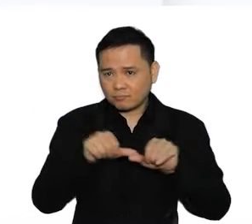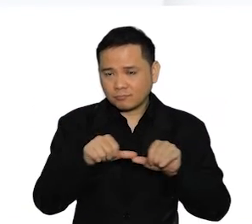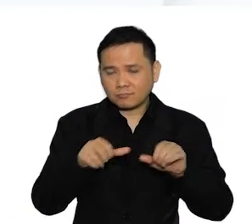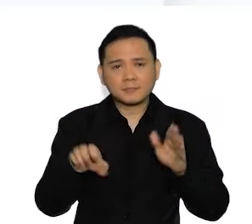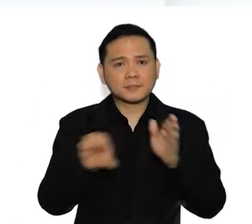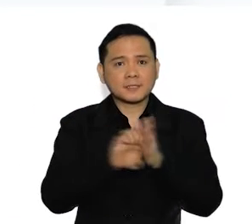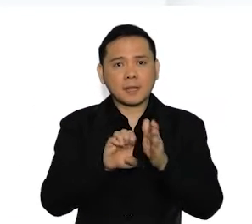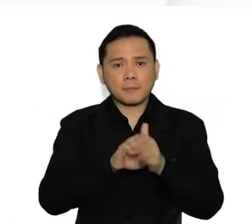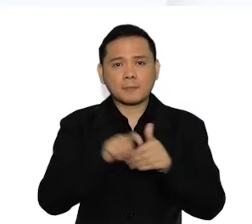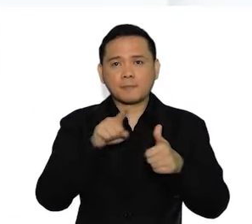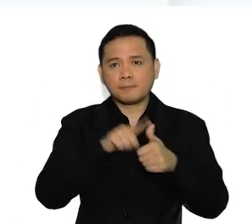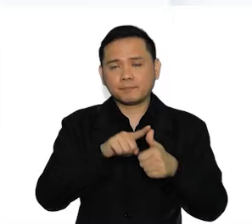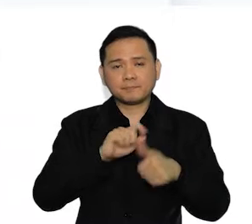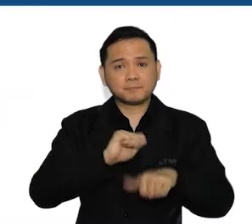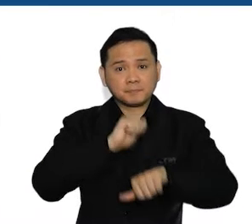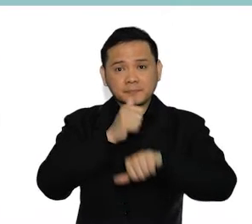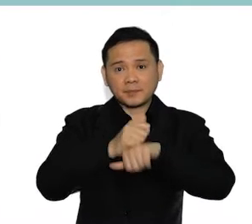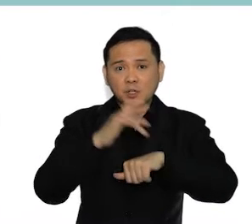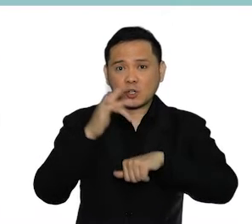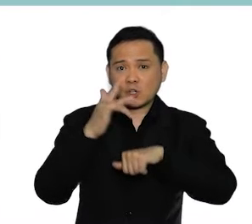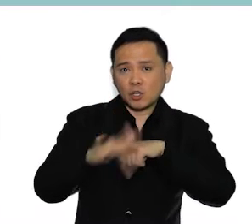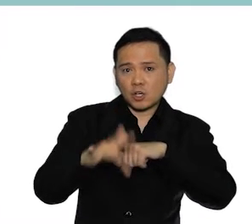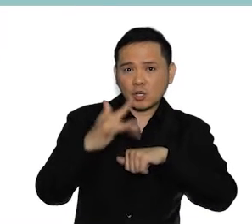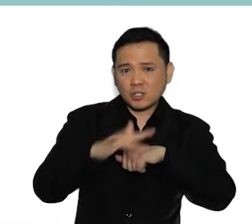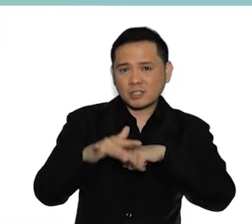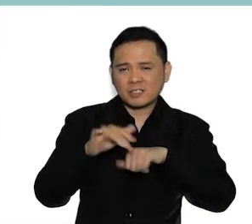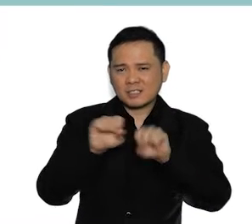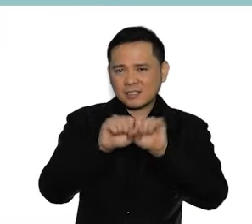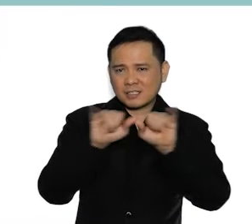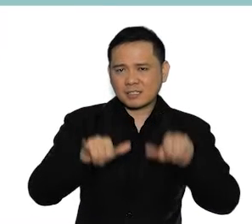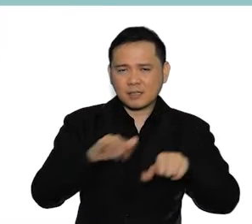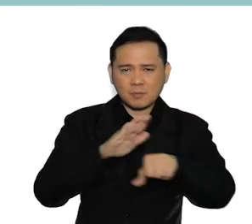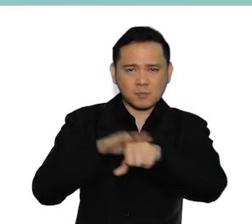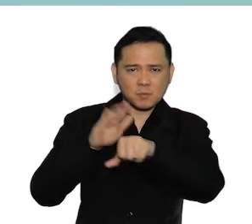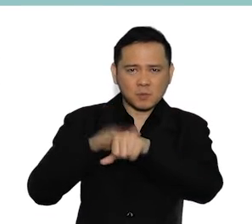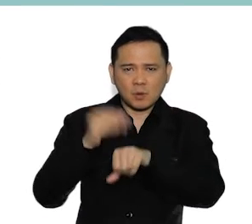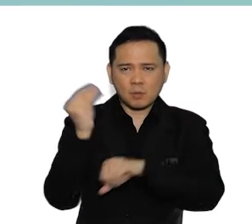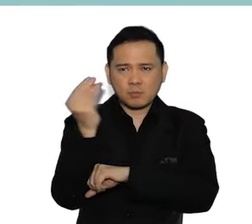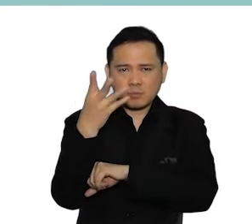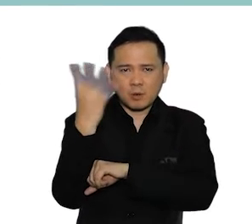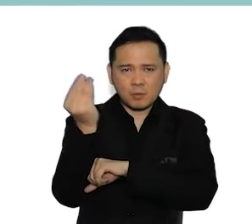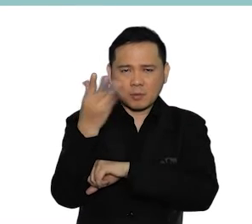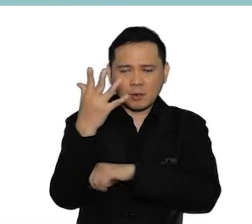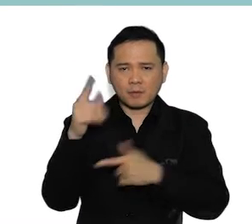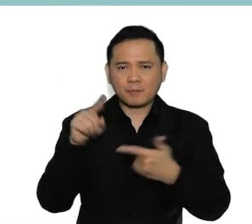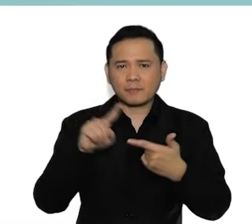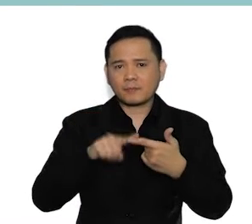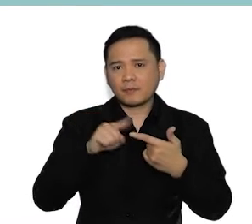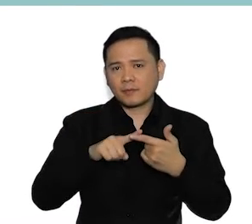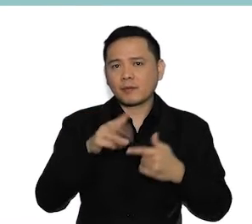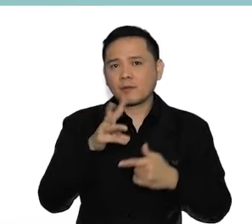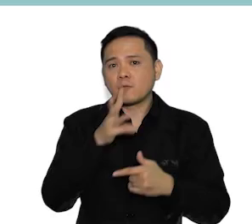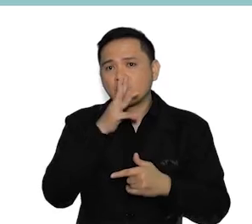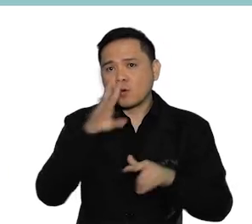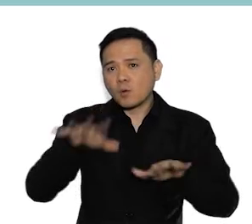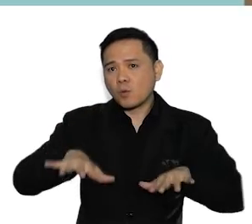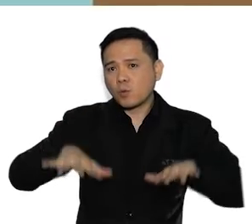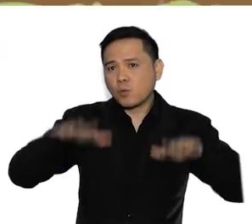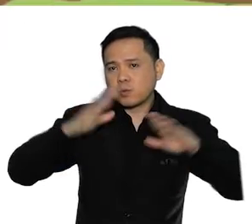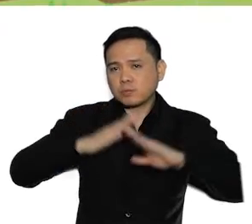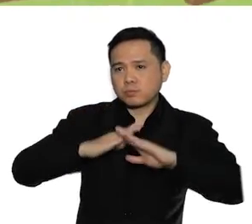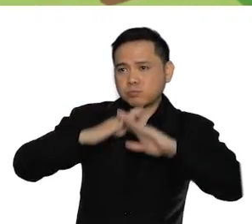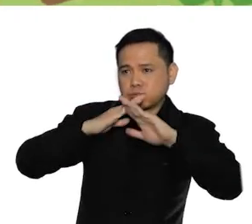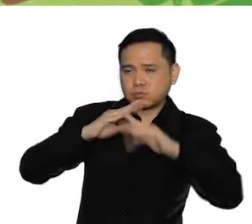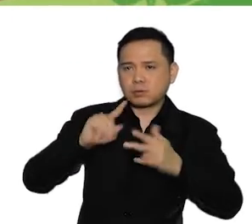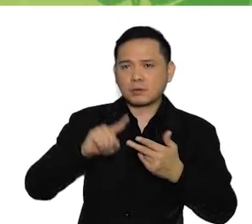risks to the area? For example, installation of early warning systems, building flood defenses,